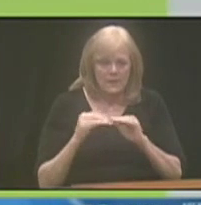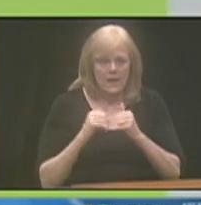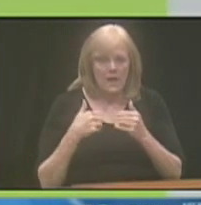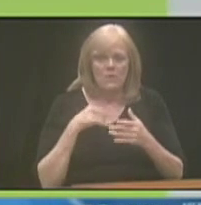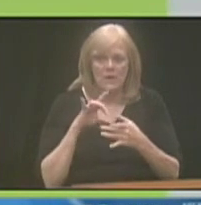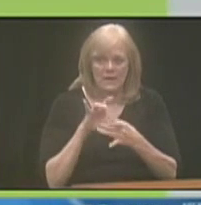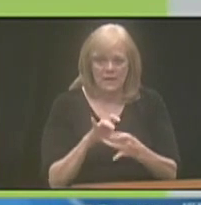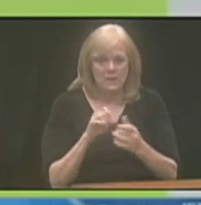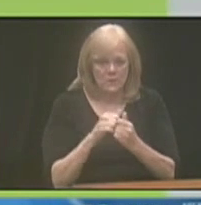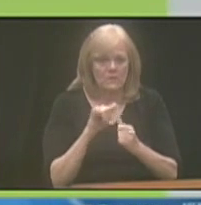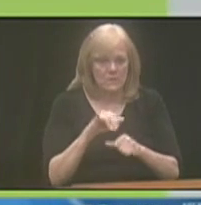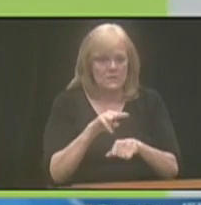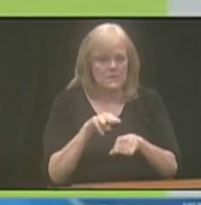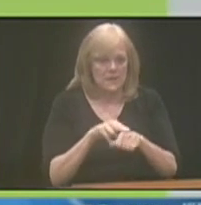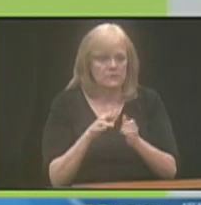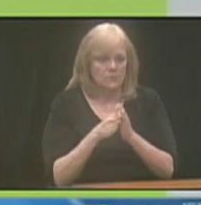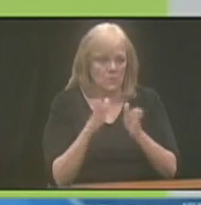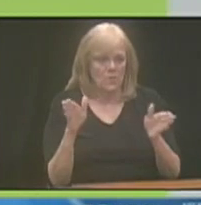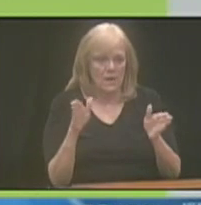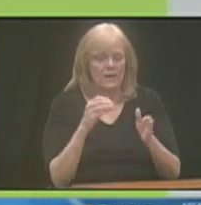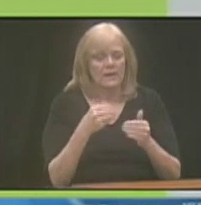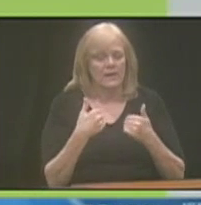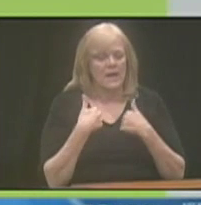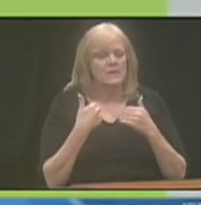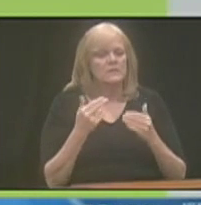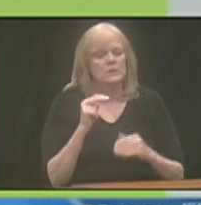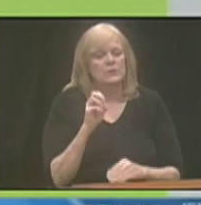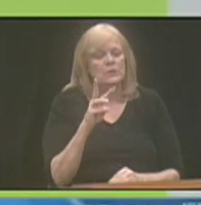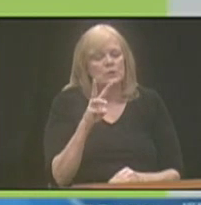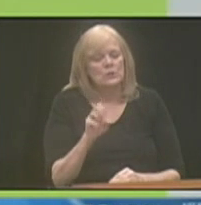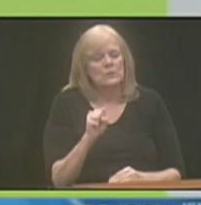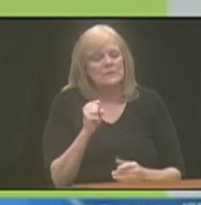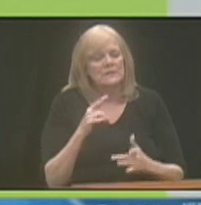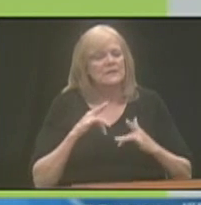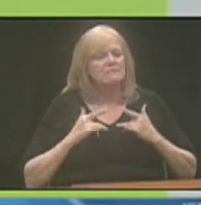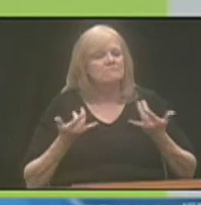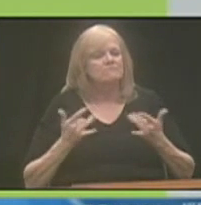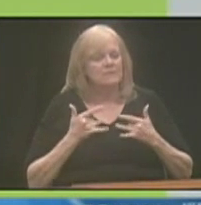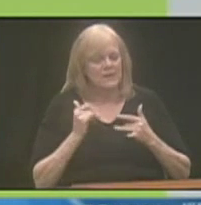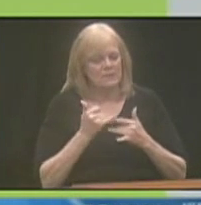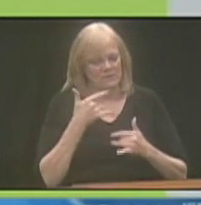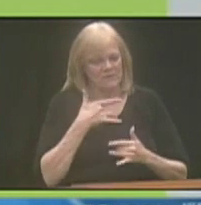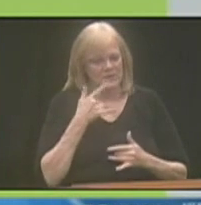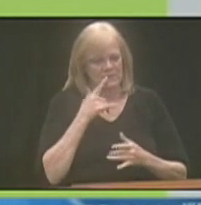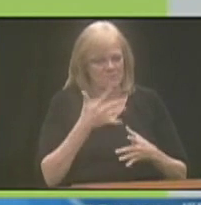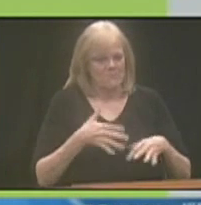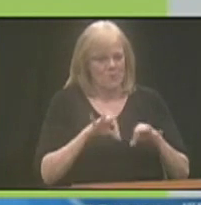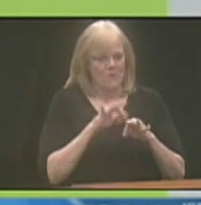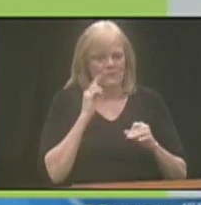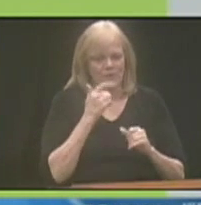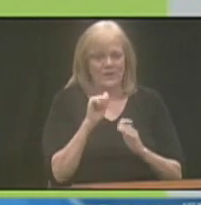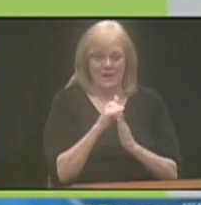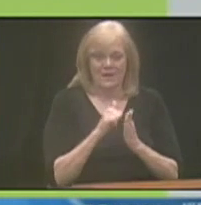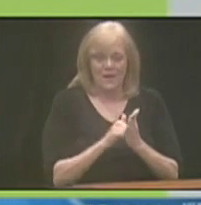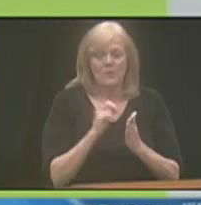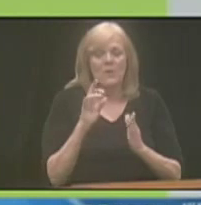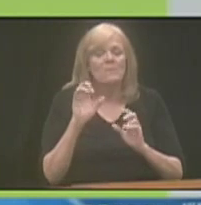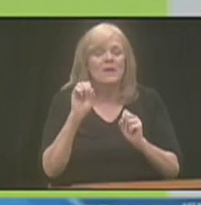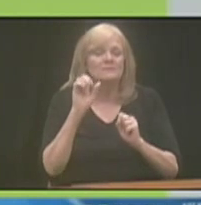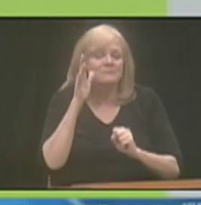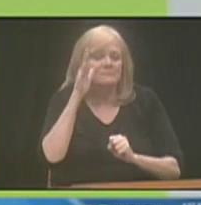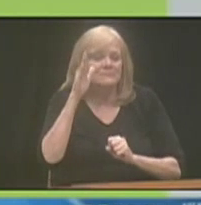connecting with those nationwide, and has just news and events that we feel are important for any account owners or prospective account owners.